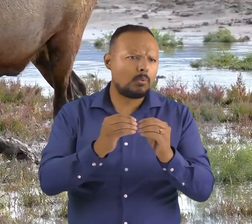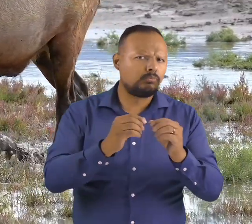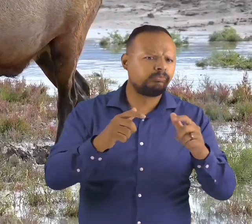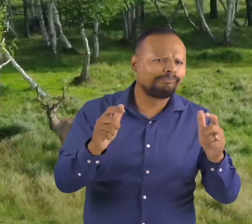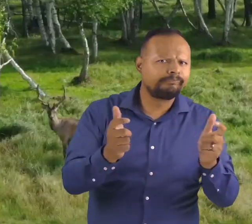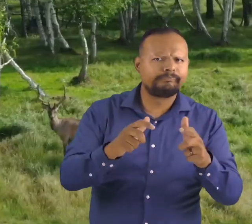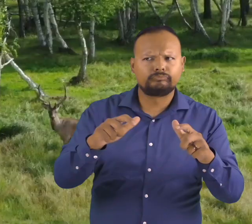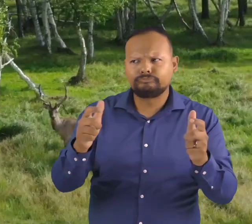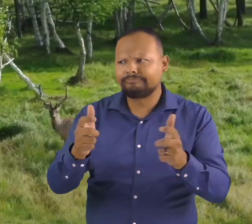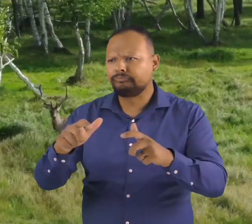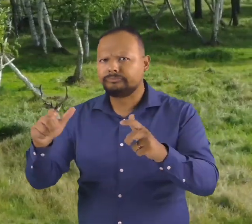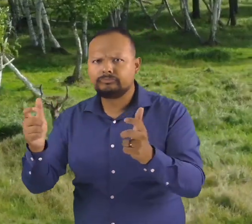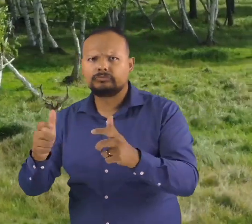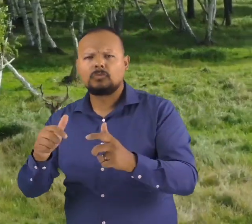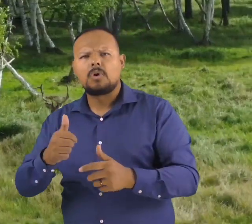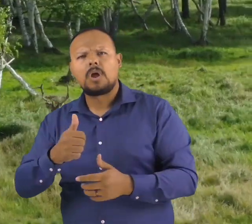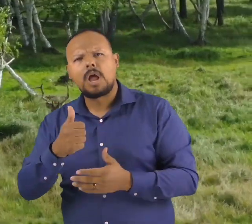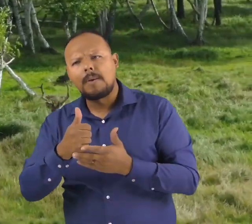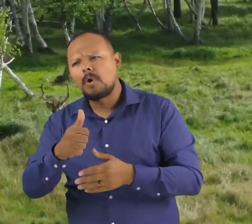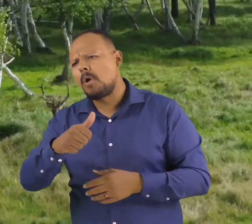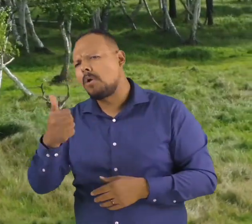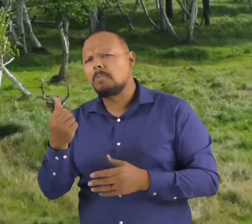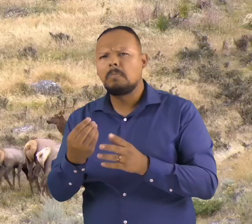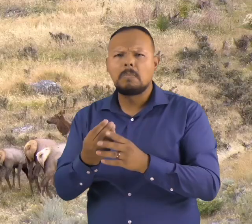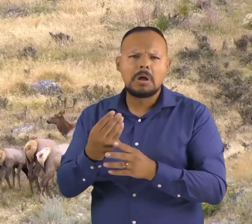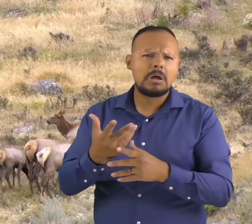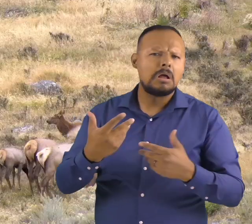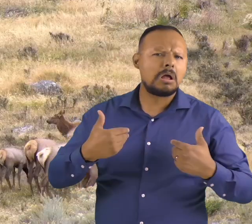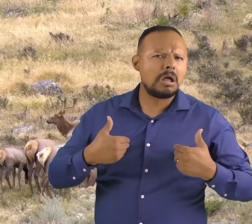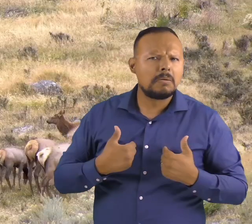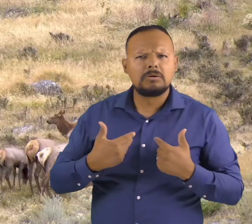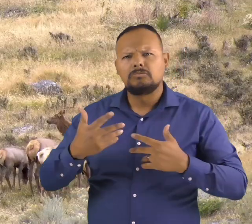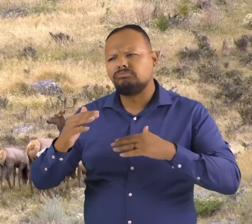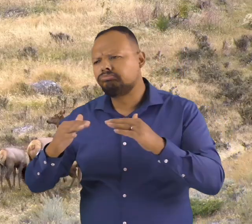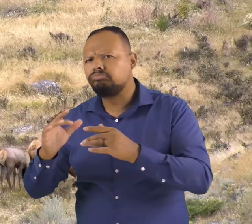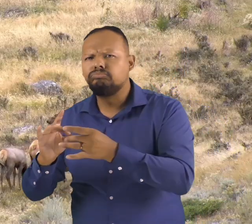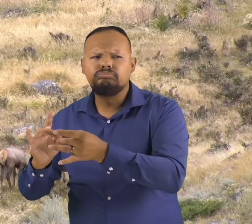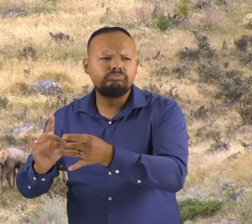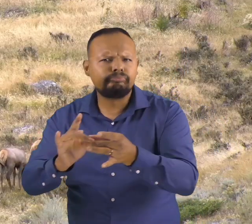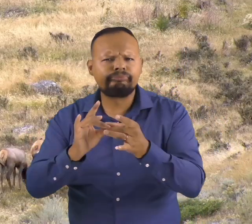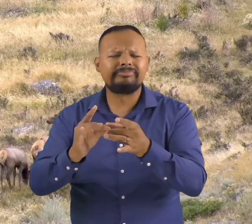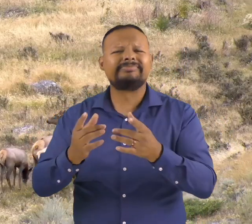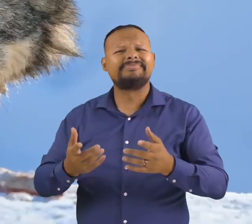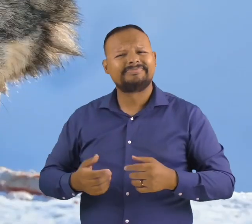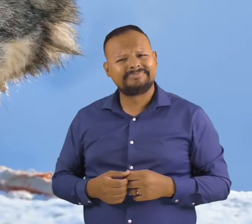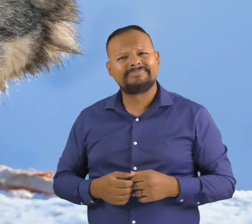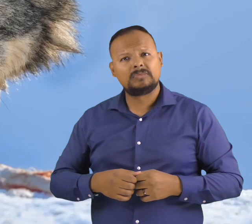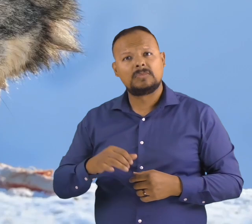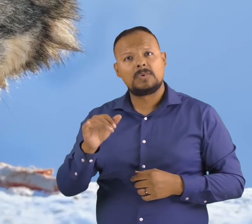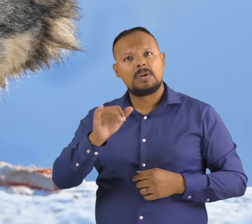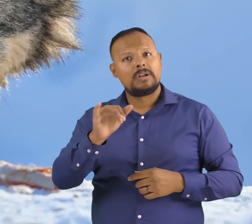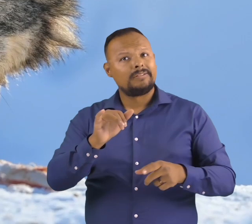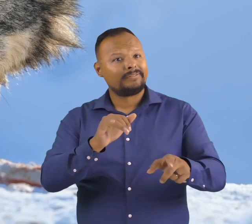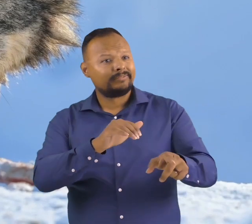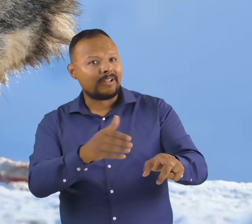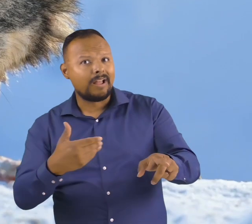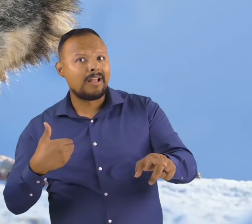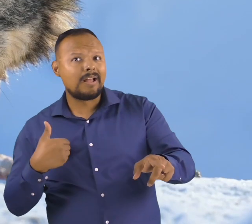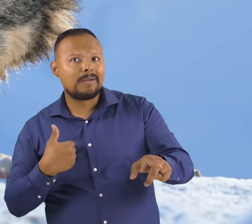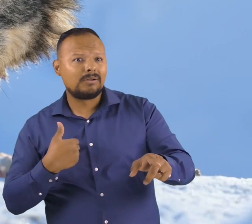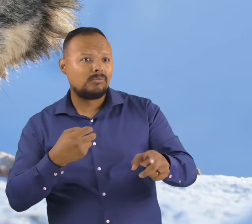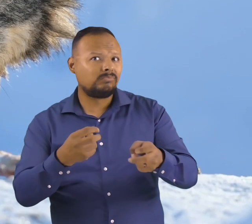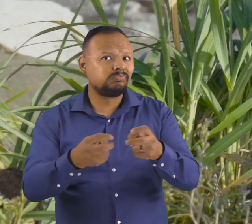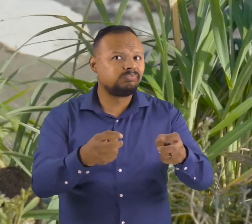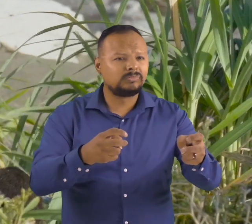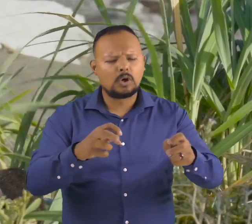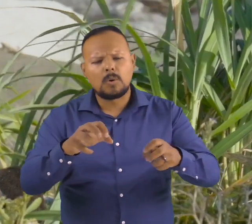balanced, which in turn helps other plants and animals remain in balance. And the carcasses of the animals